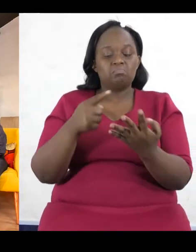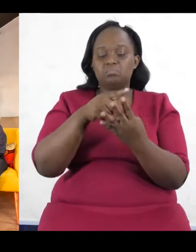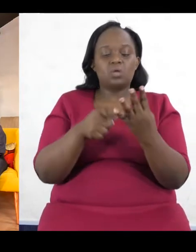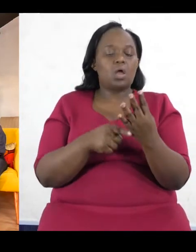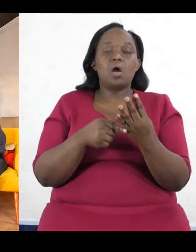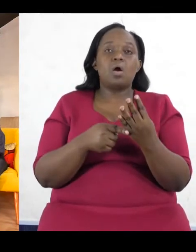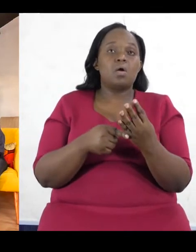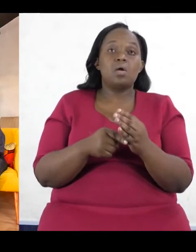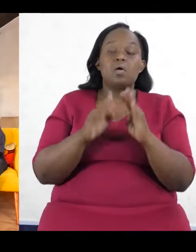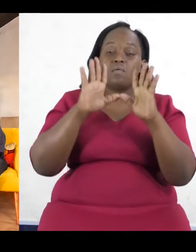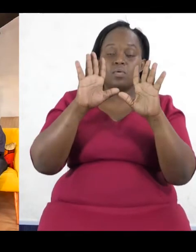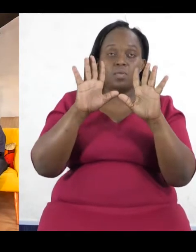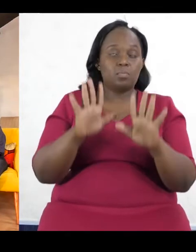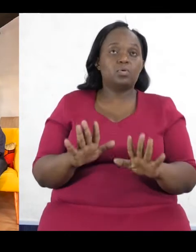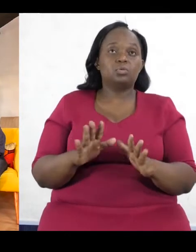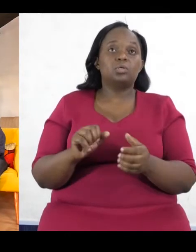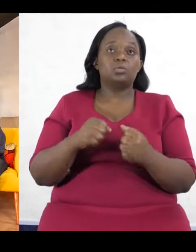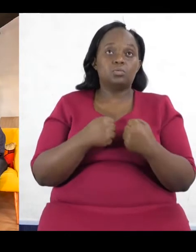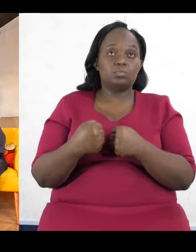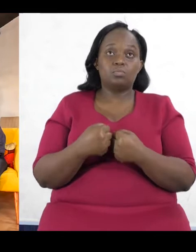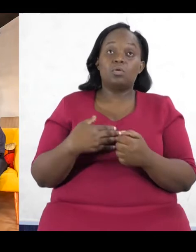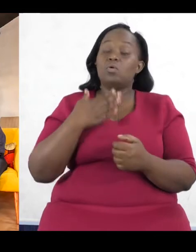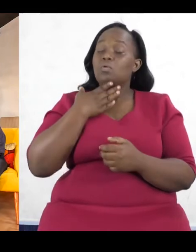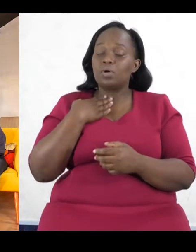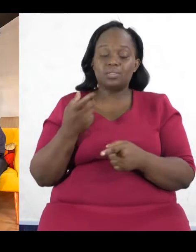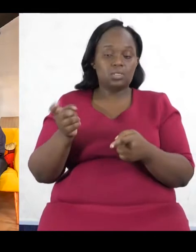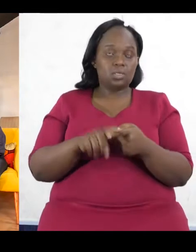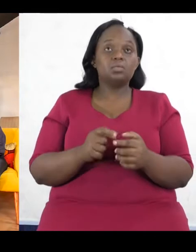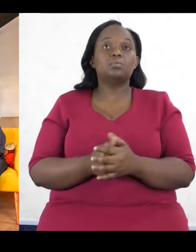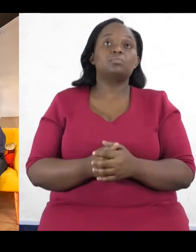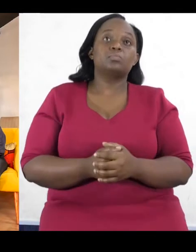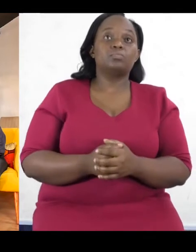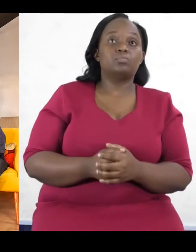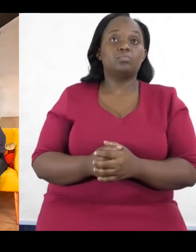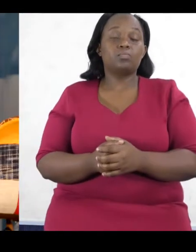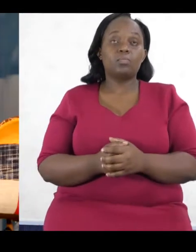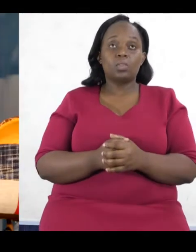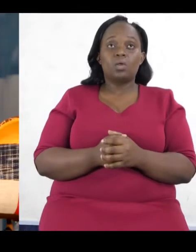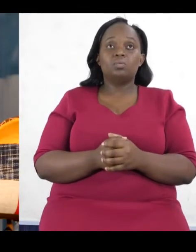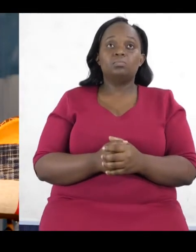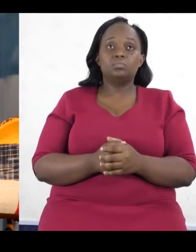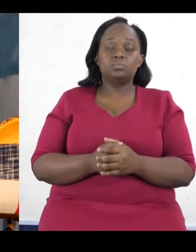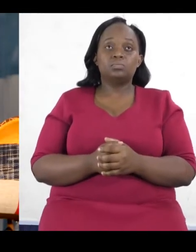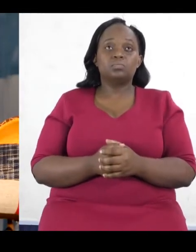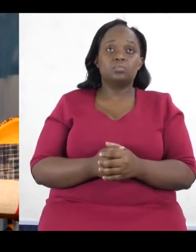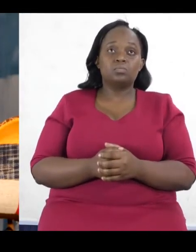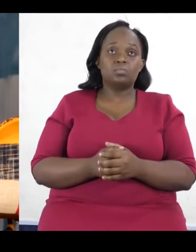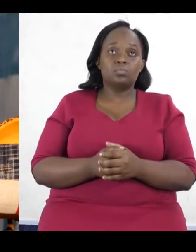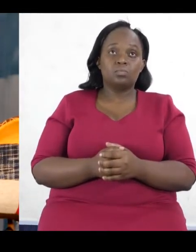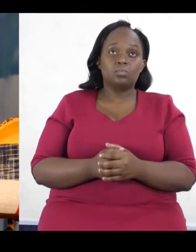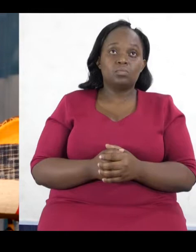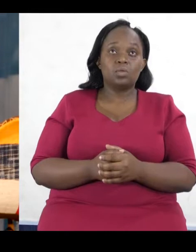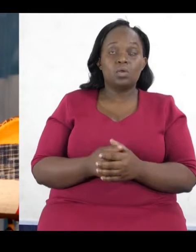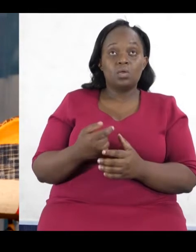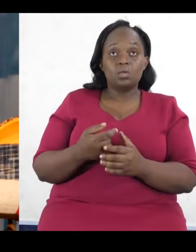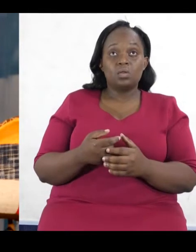want to add on what you talked about with the campaign financing and all that. But those are also, like, difficulties that I faced when I was running. I mean, everybody